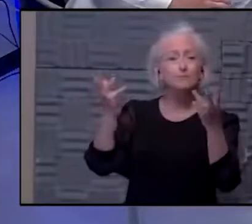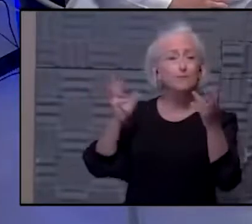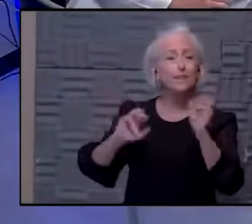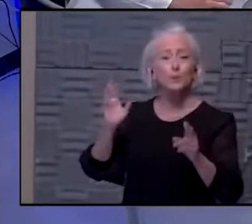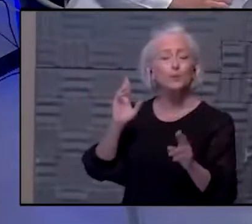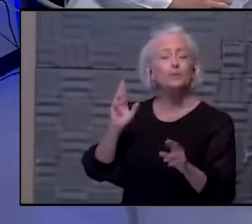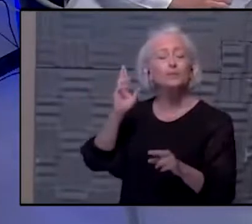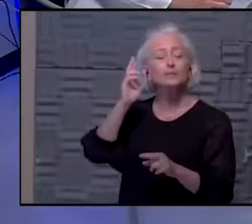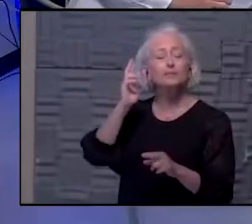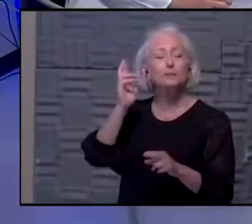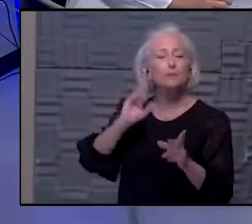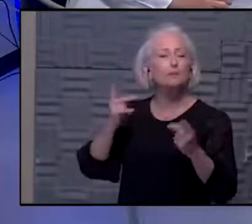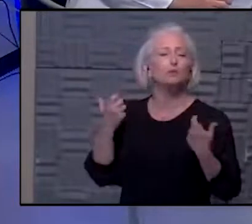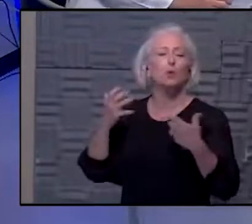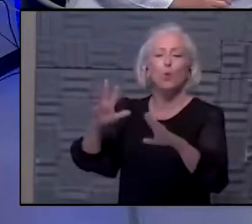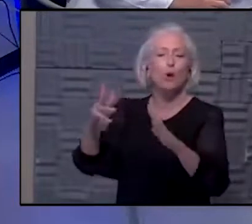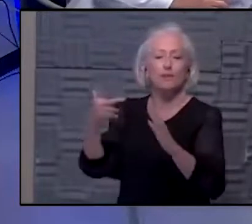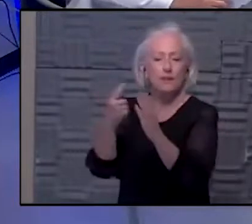to get vaccinated.